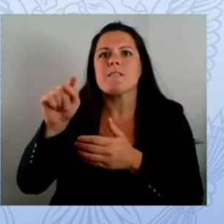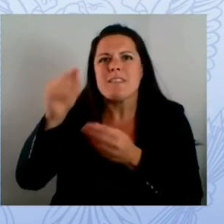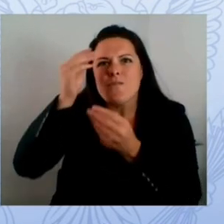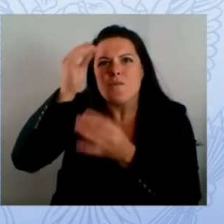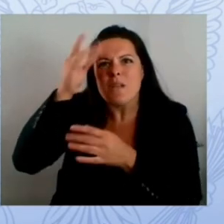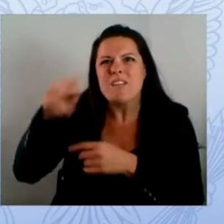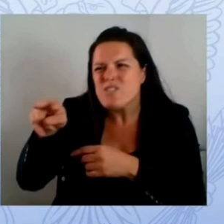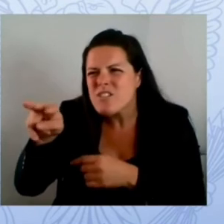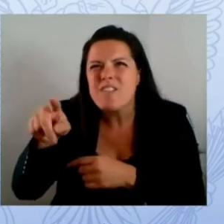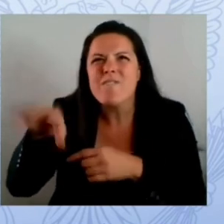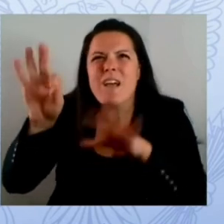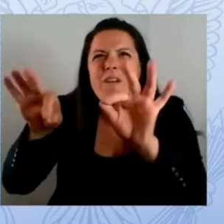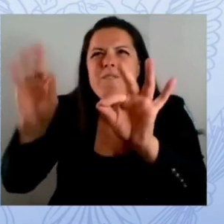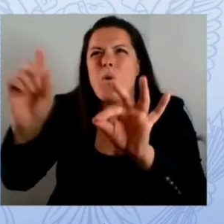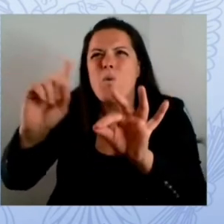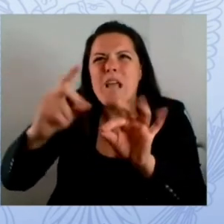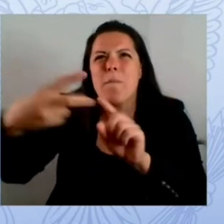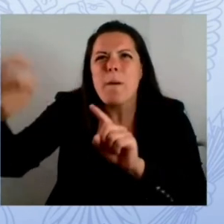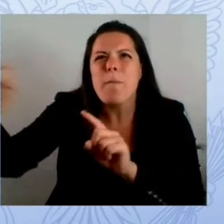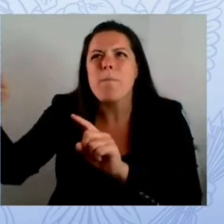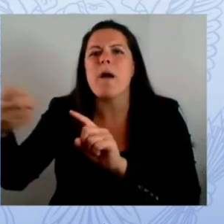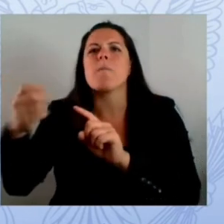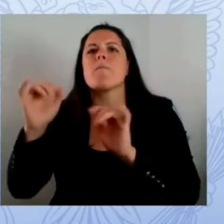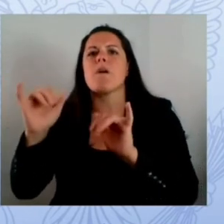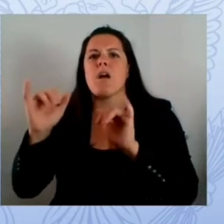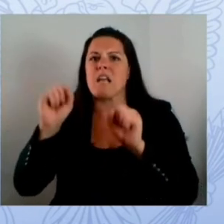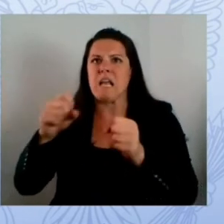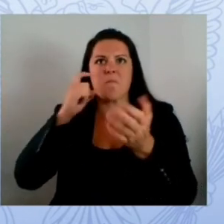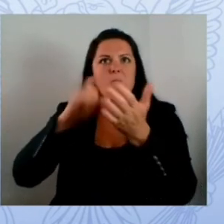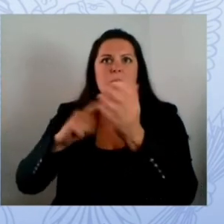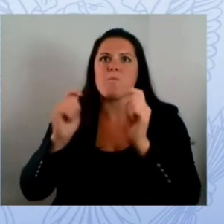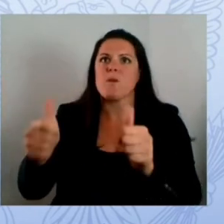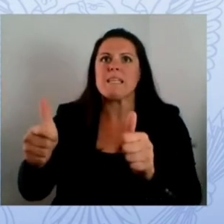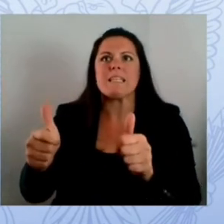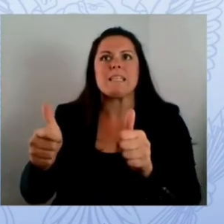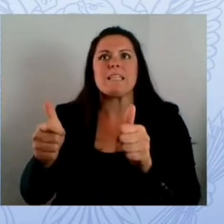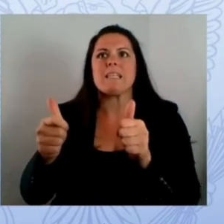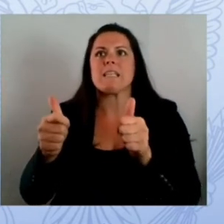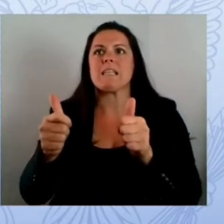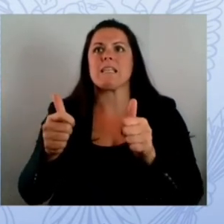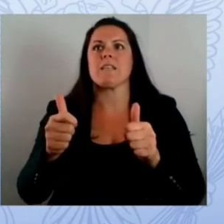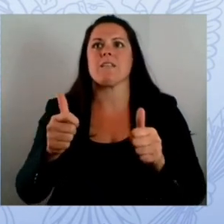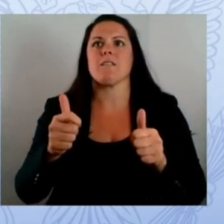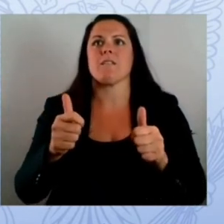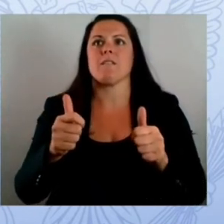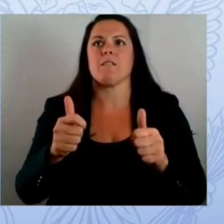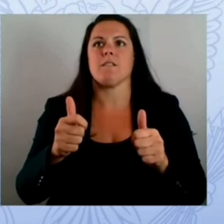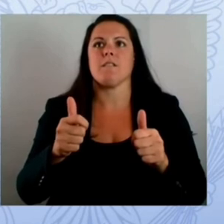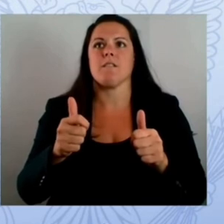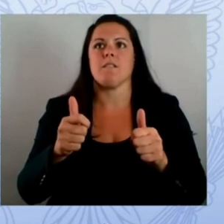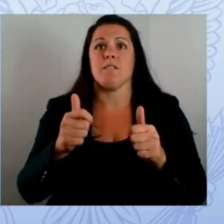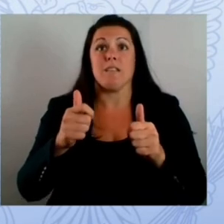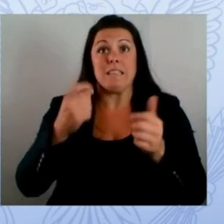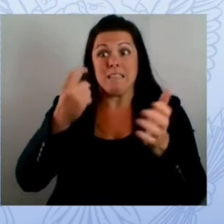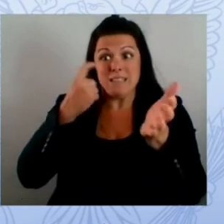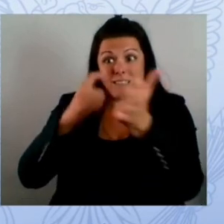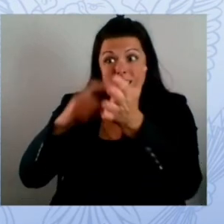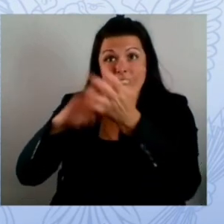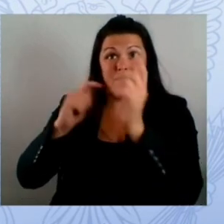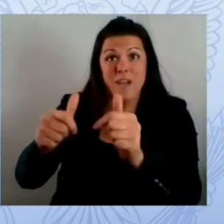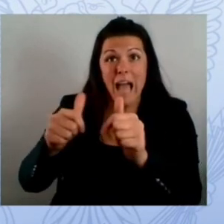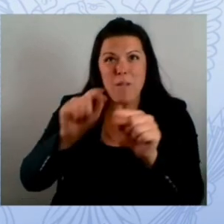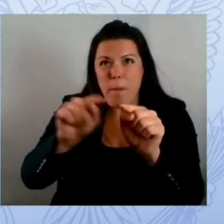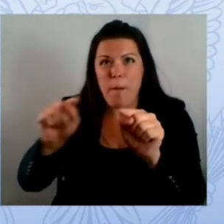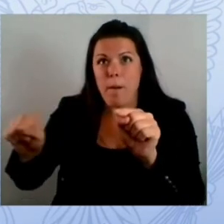and no doubt led to preventing other attacks from occurring against other school districts across the country and